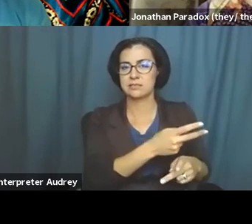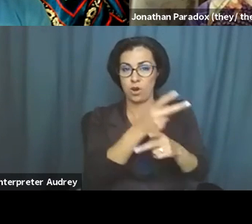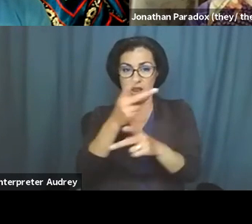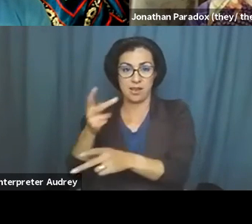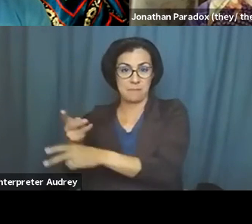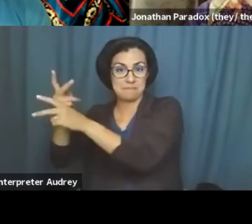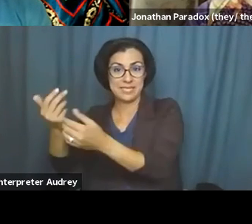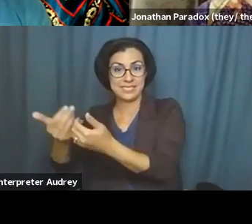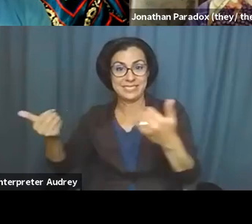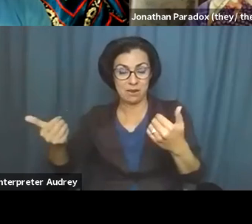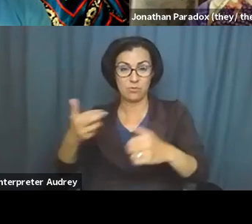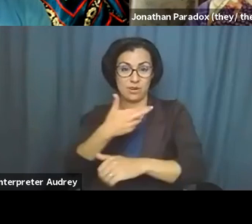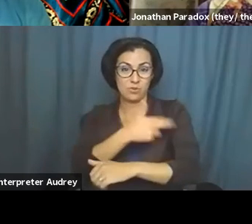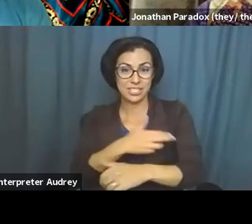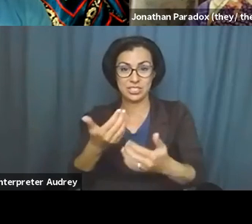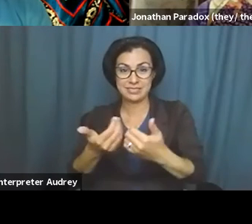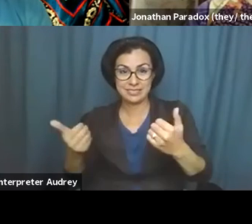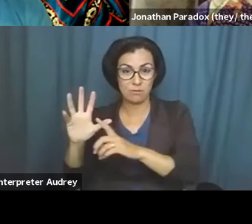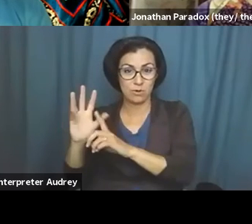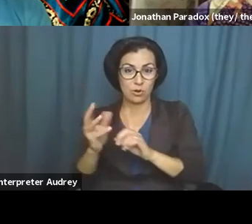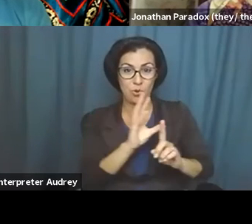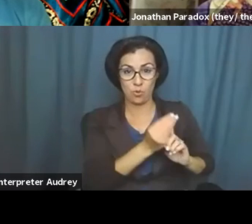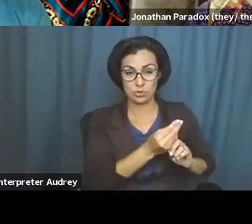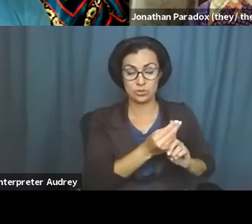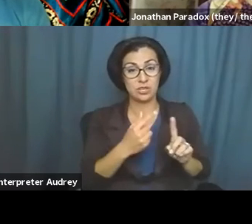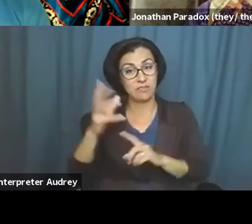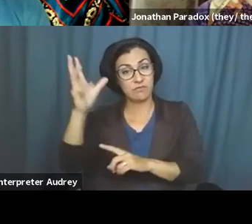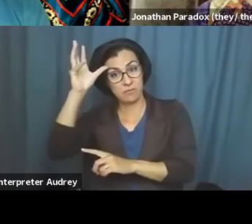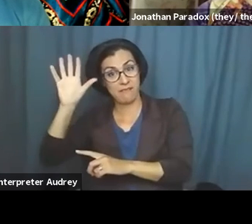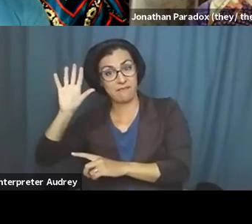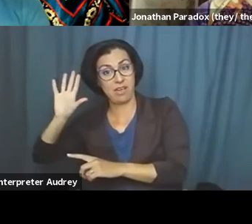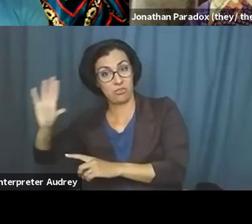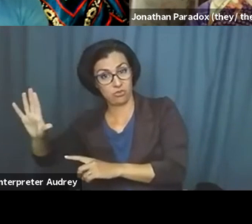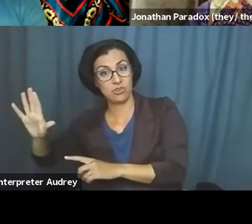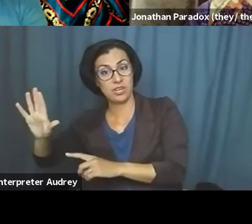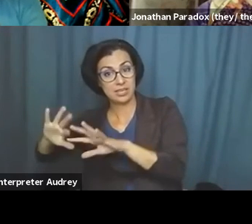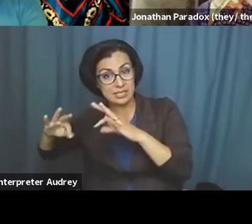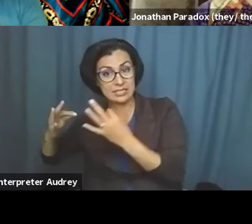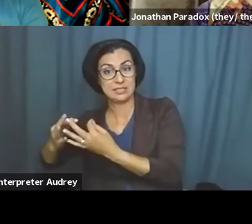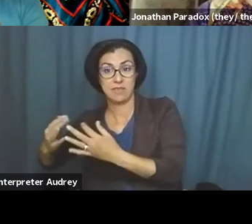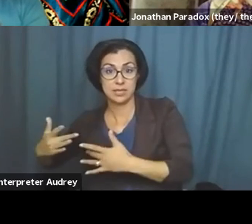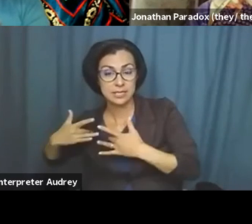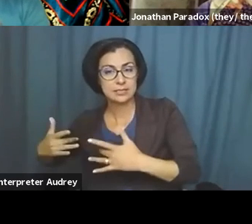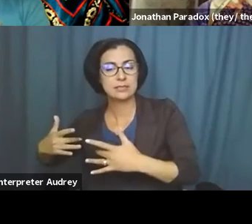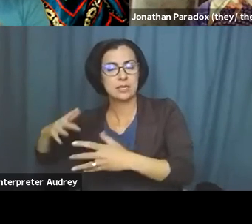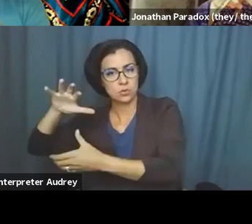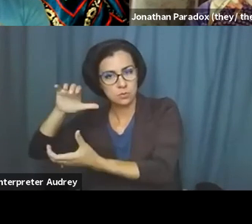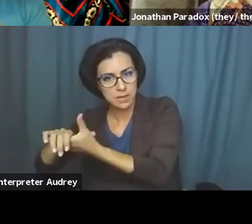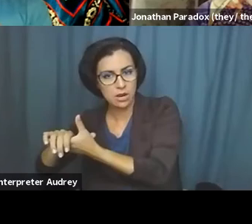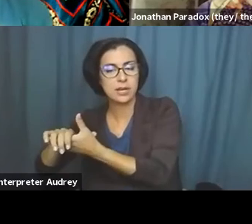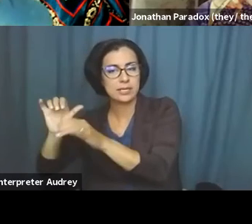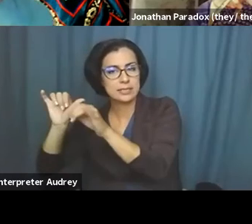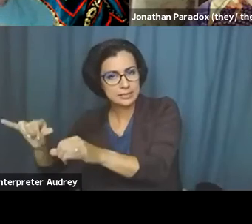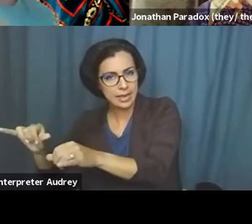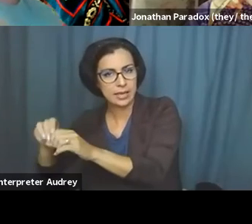cultures and cultures, um, at least for my father, uh, where it is typical that you marry within the culture and even in a